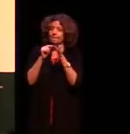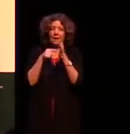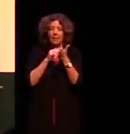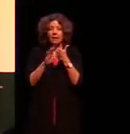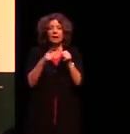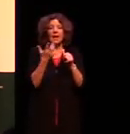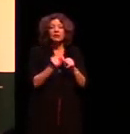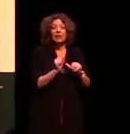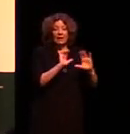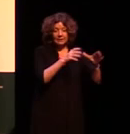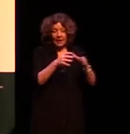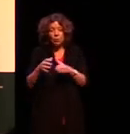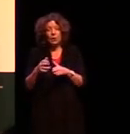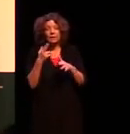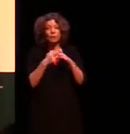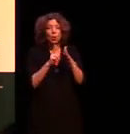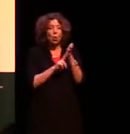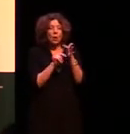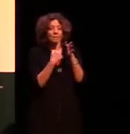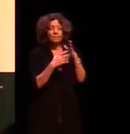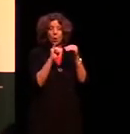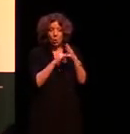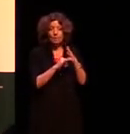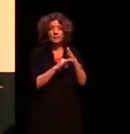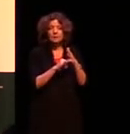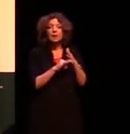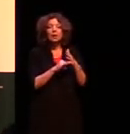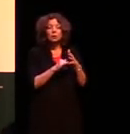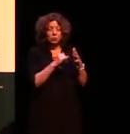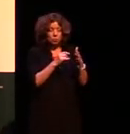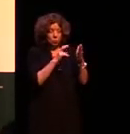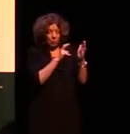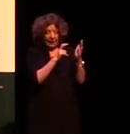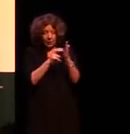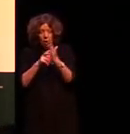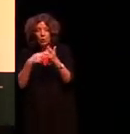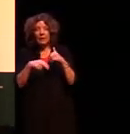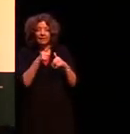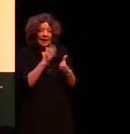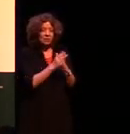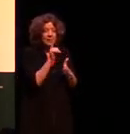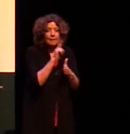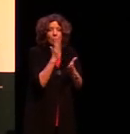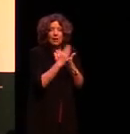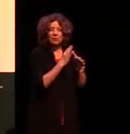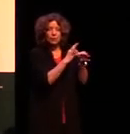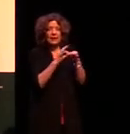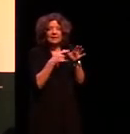verbs to encode whether the group of people you're talking about are related as siblings or not